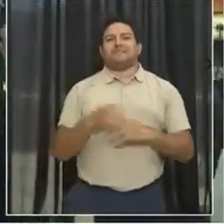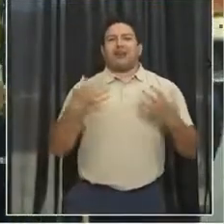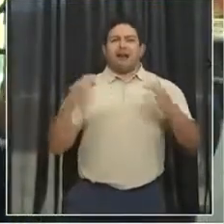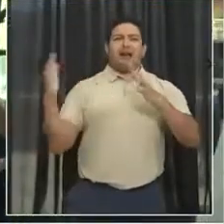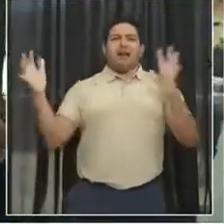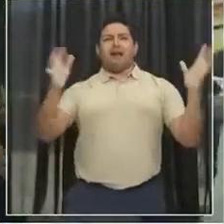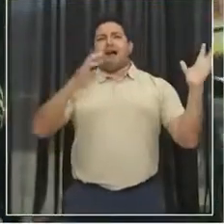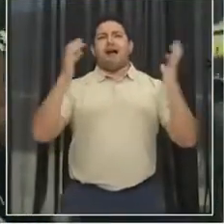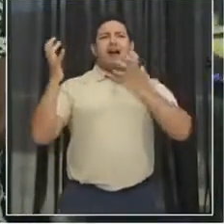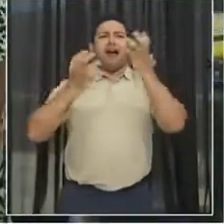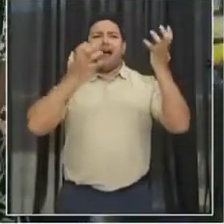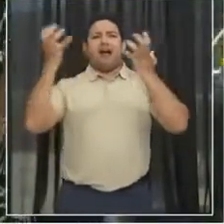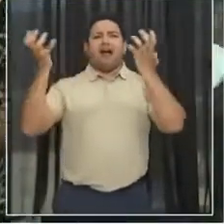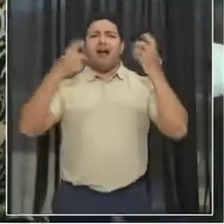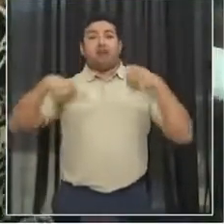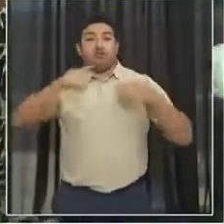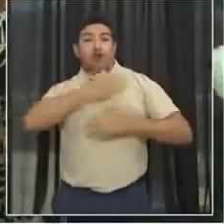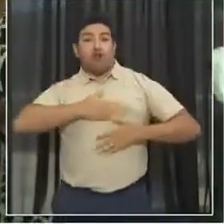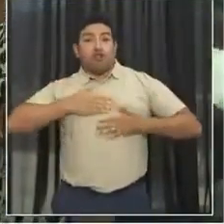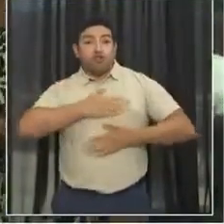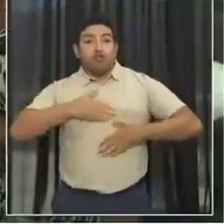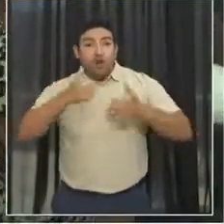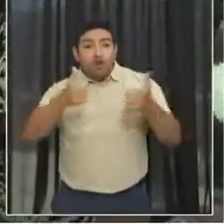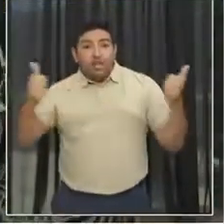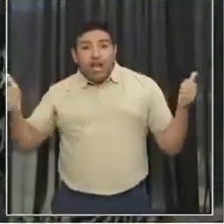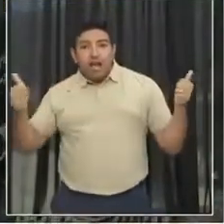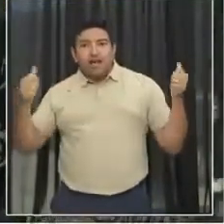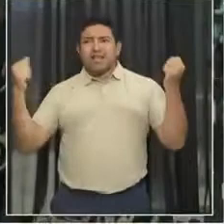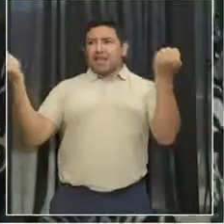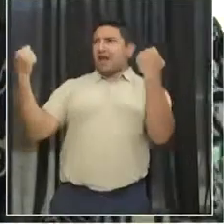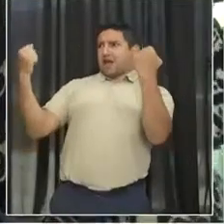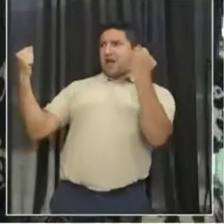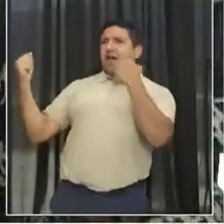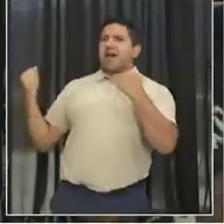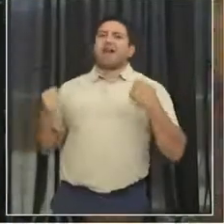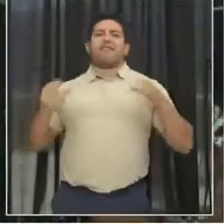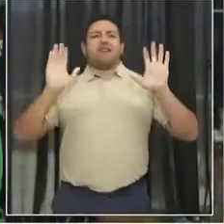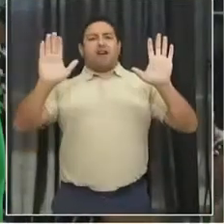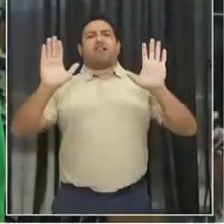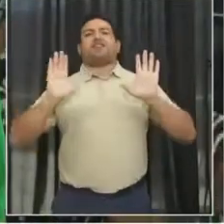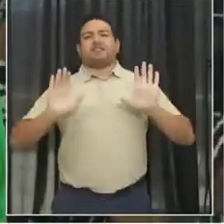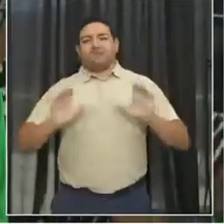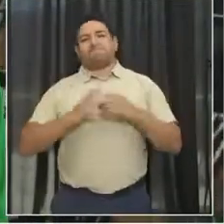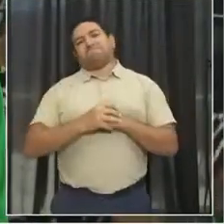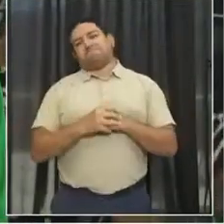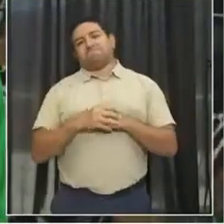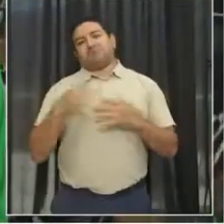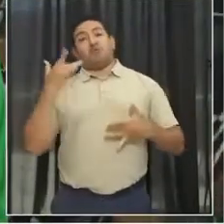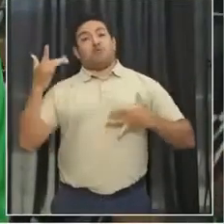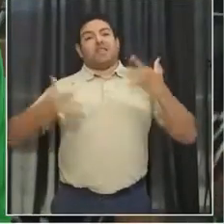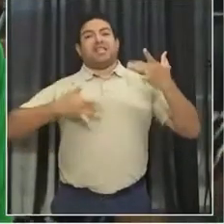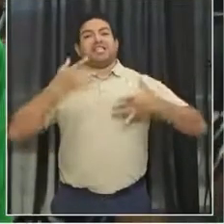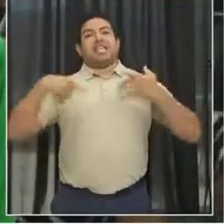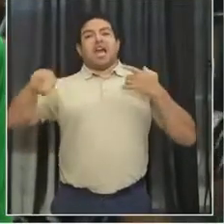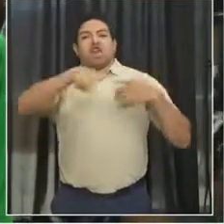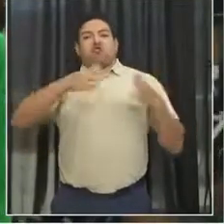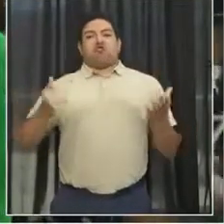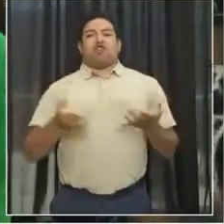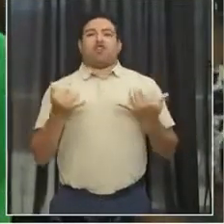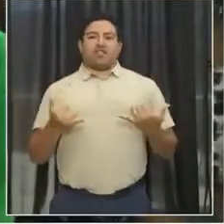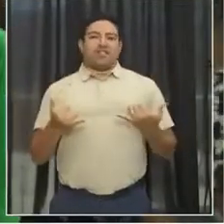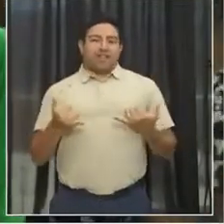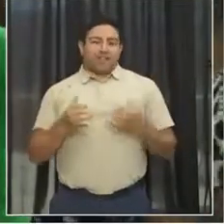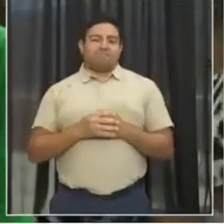Are you all having a good time? Awesome. We are so, so excited that you are all here.